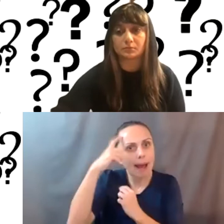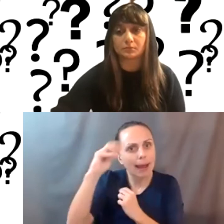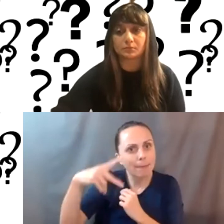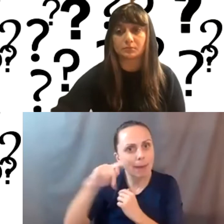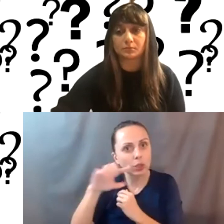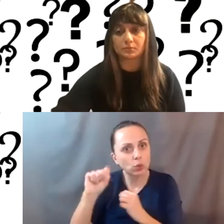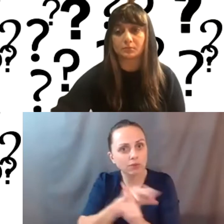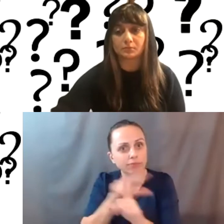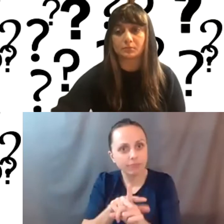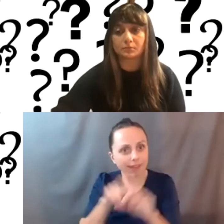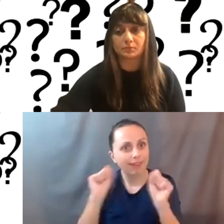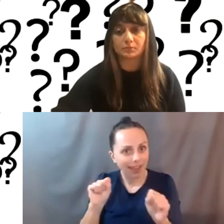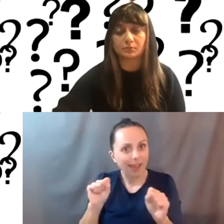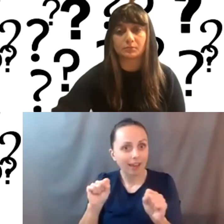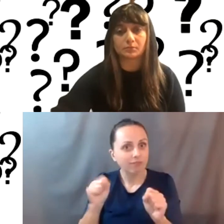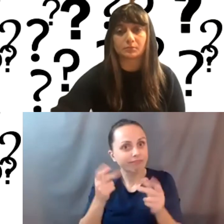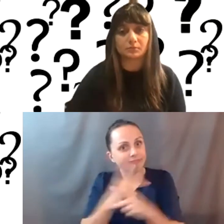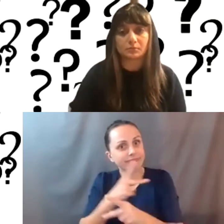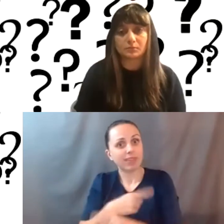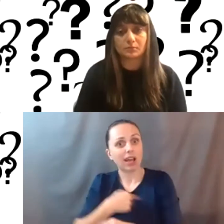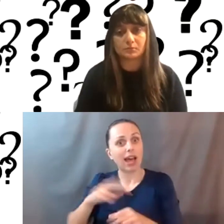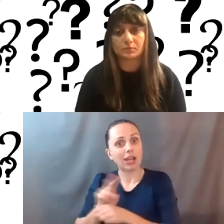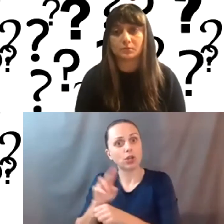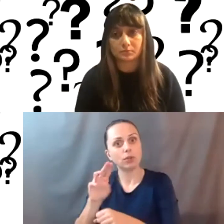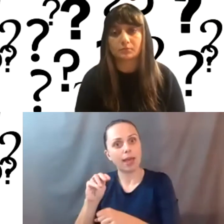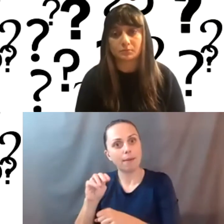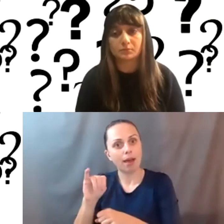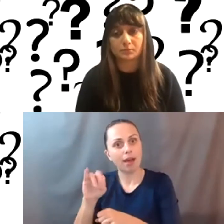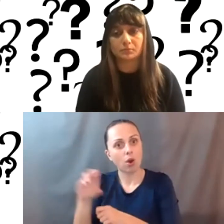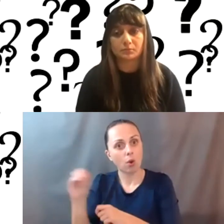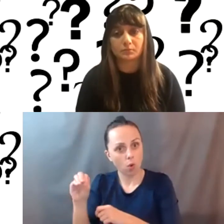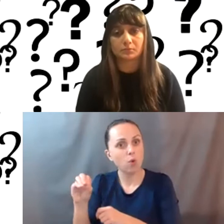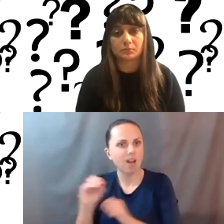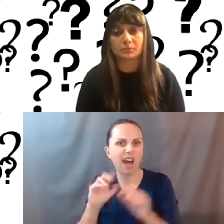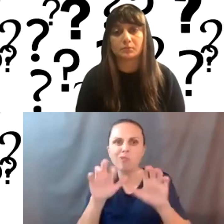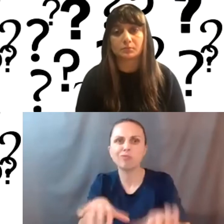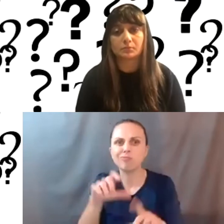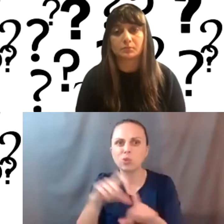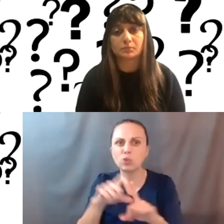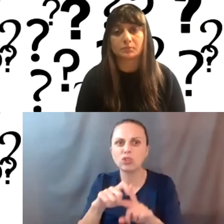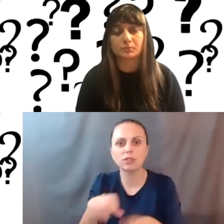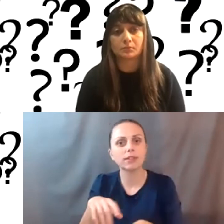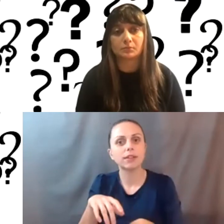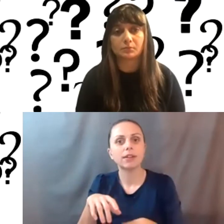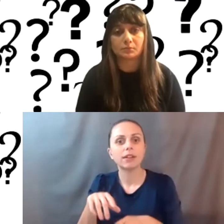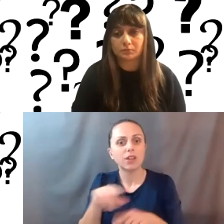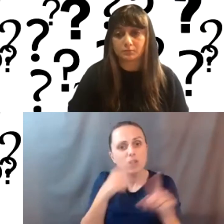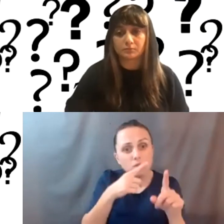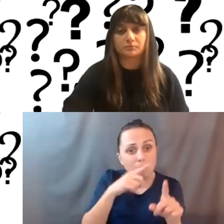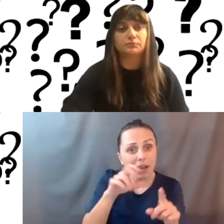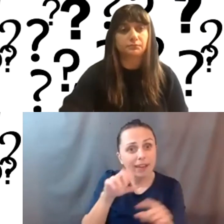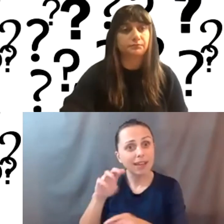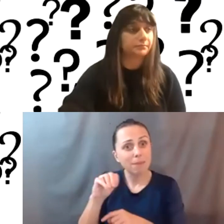you can, um, use to do that. I use Miro M I R O I'll put that in the, or, um, orange, you could do that Miro.